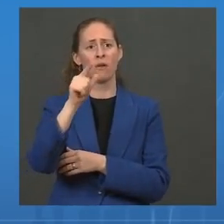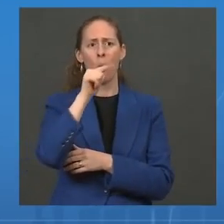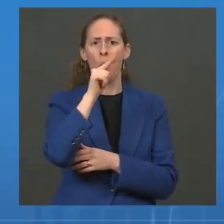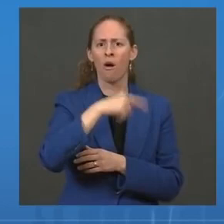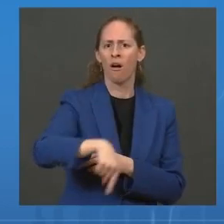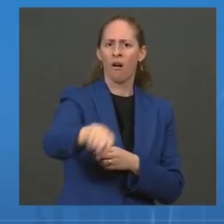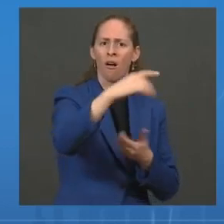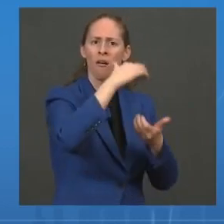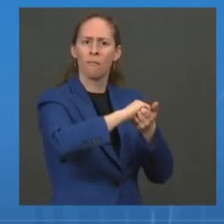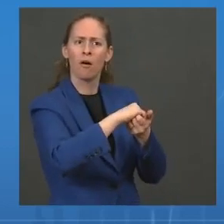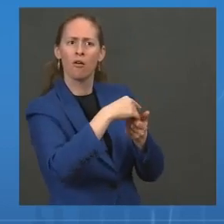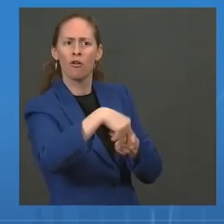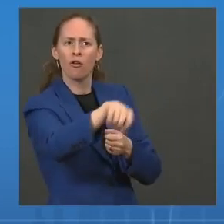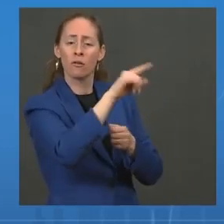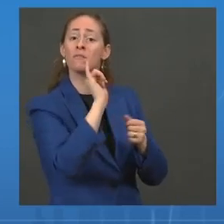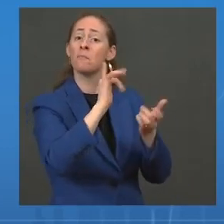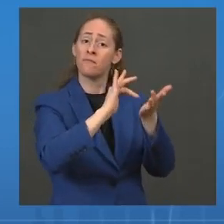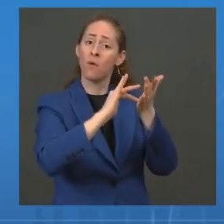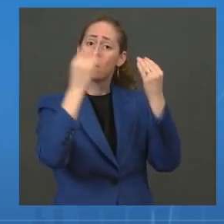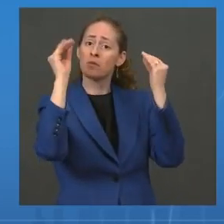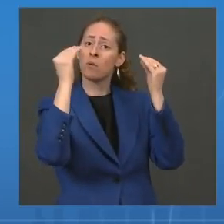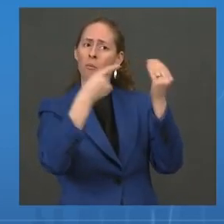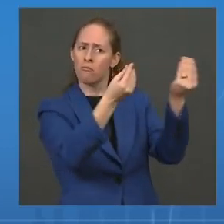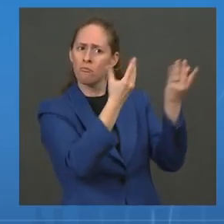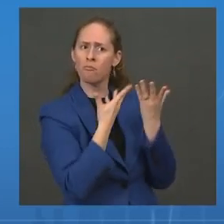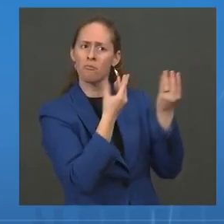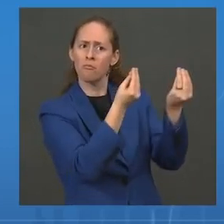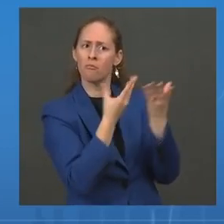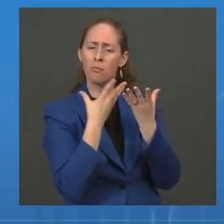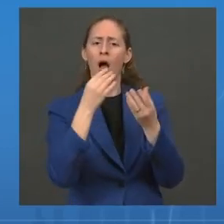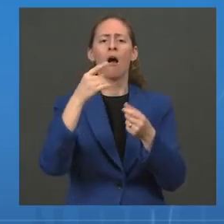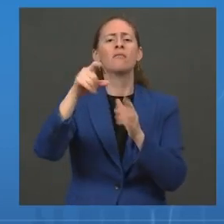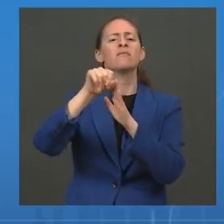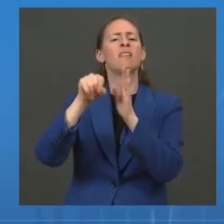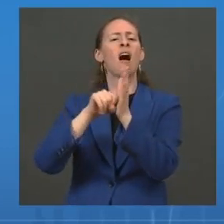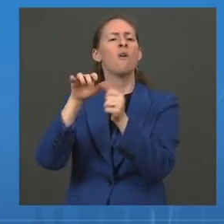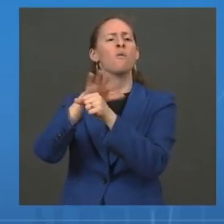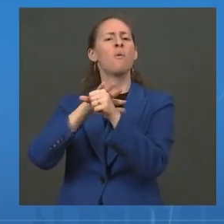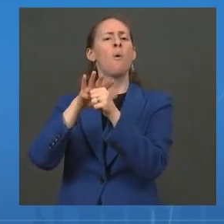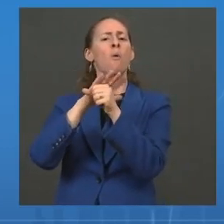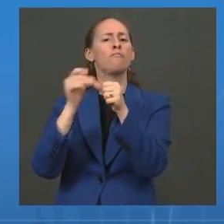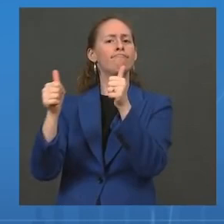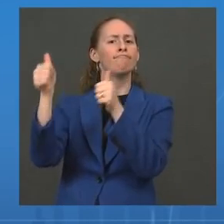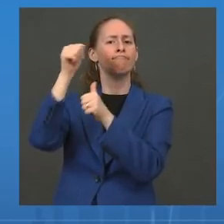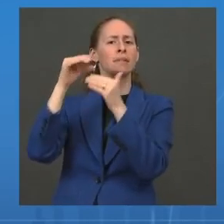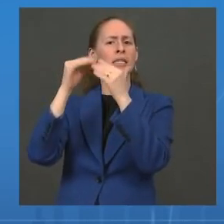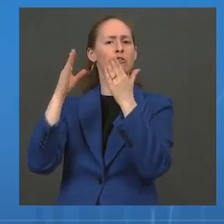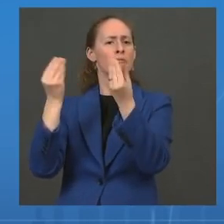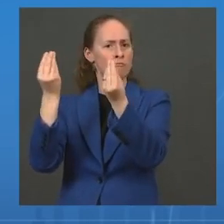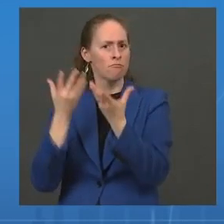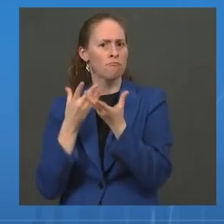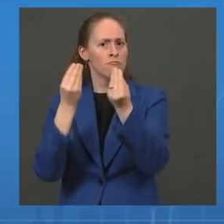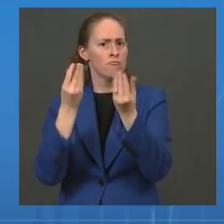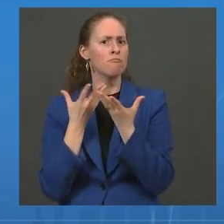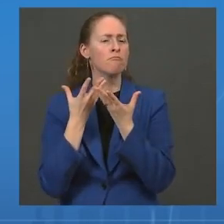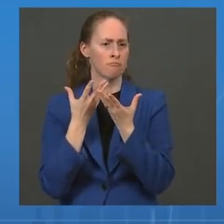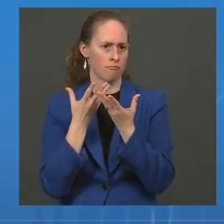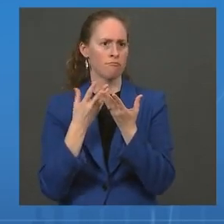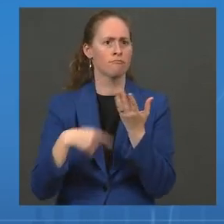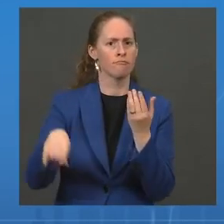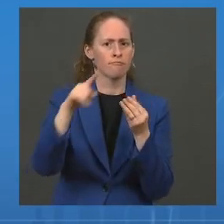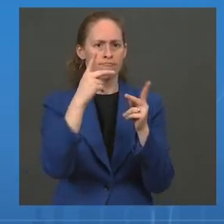the pharmacies and state and local and health officials. We ran an analysis of those numbers,